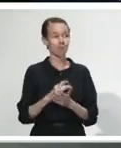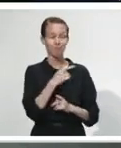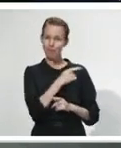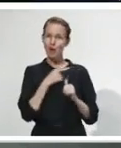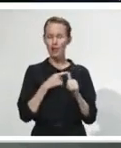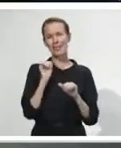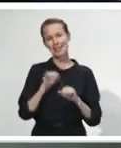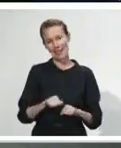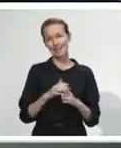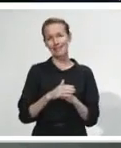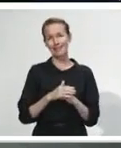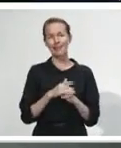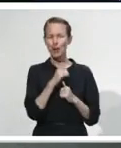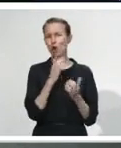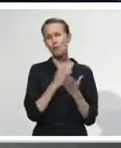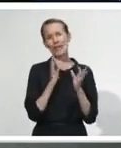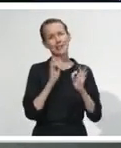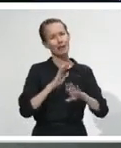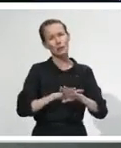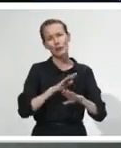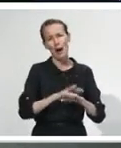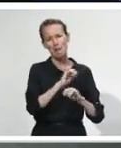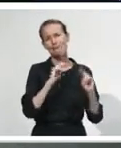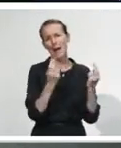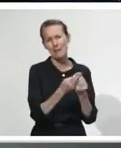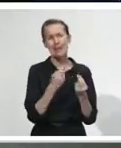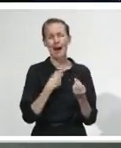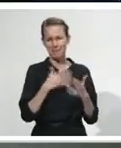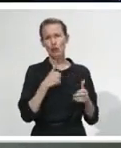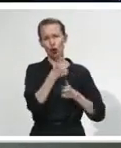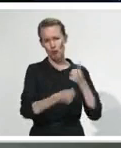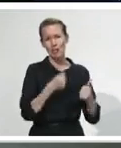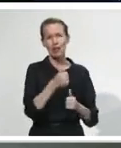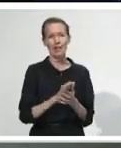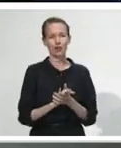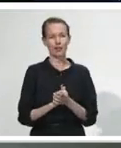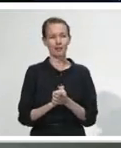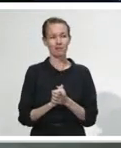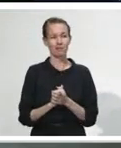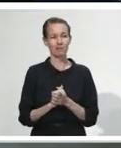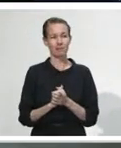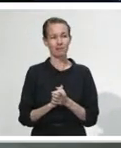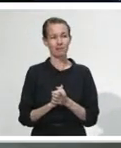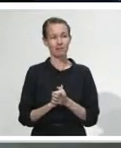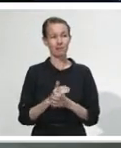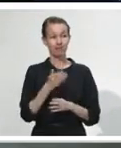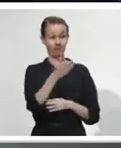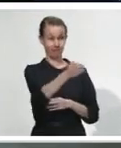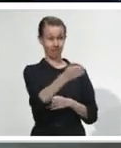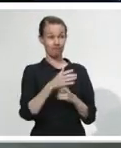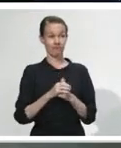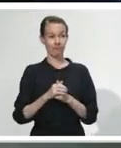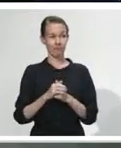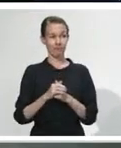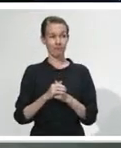joy to his family. Have you given thought to schools in terms of the fact that last time you gave them a week to open from four to three? Will